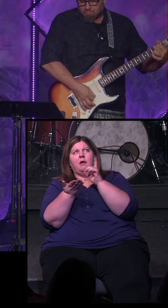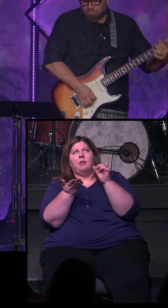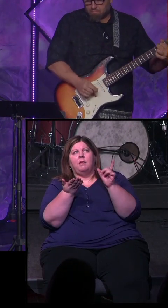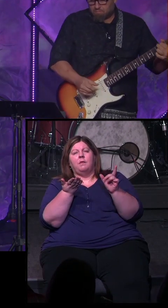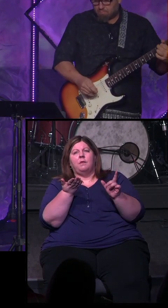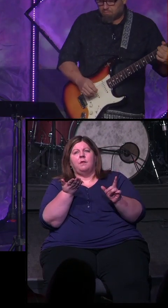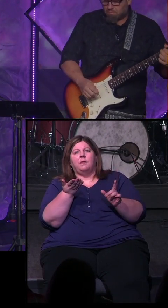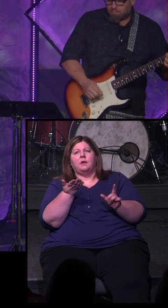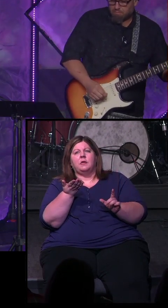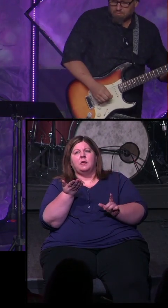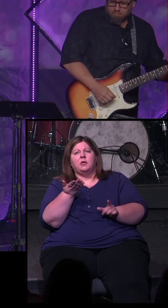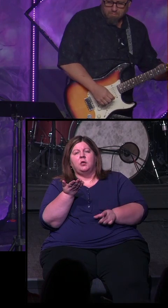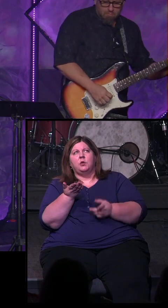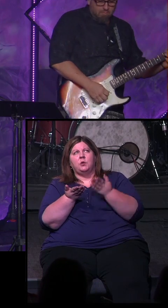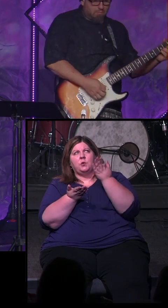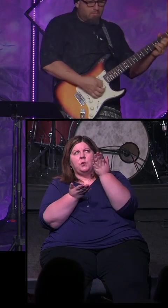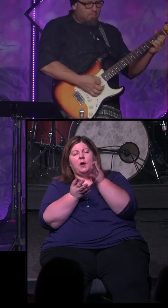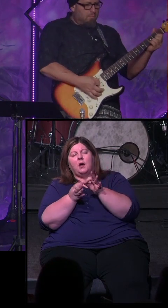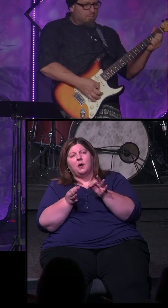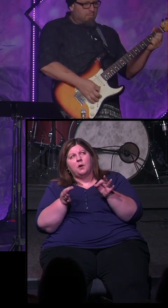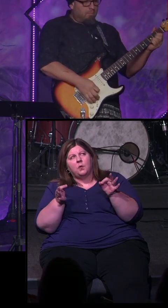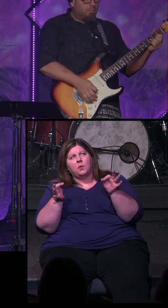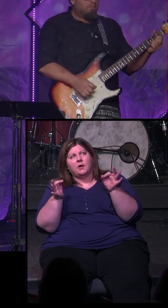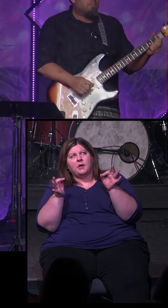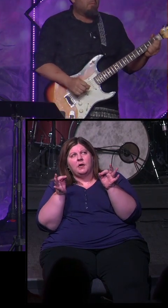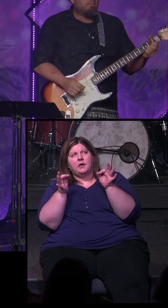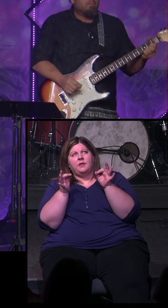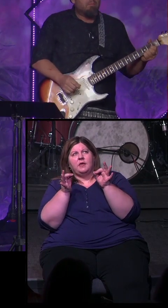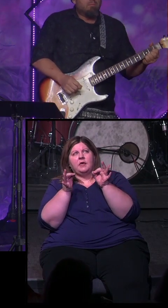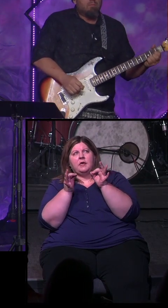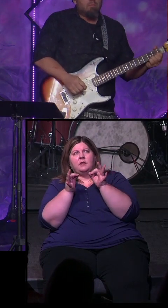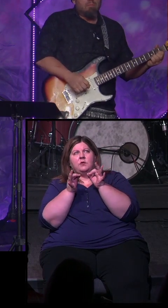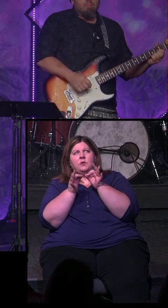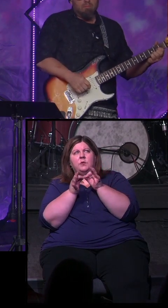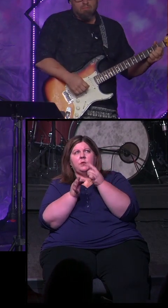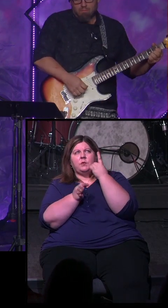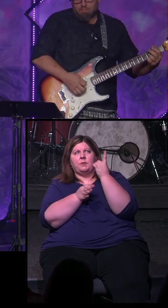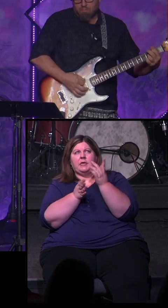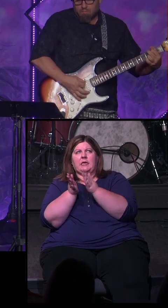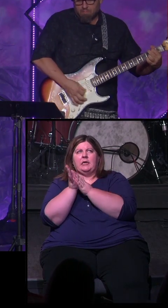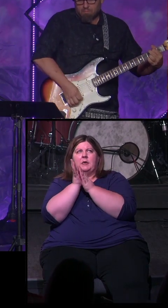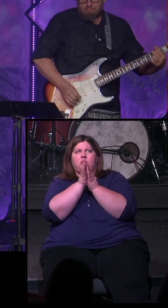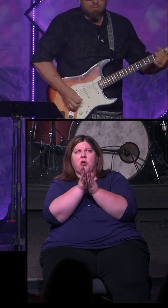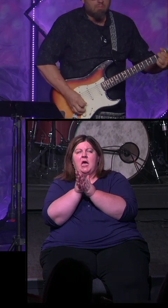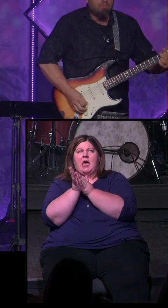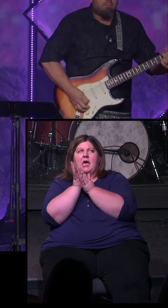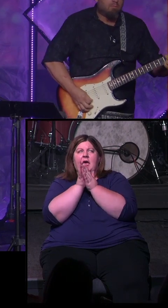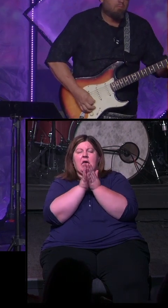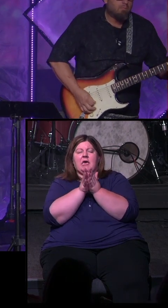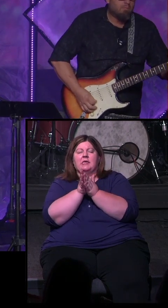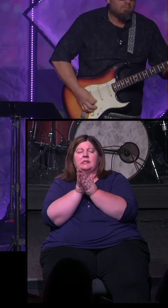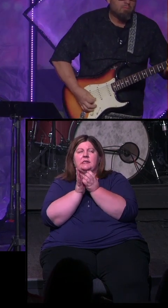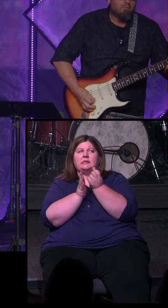our Lord. You are worthy to be praised.